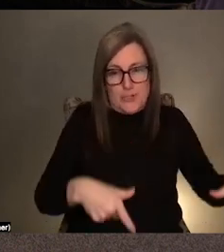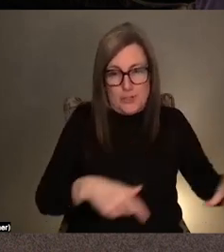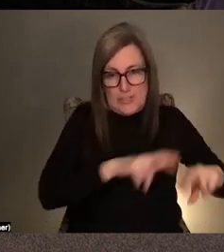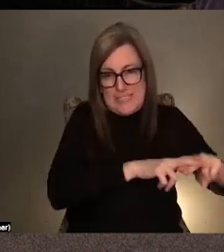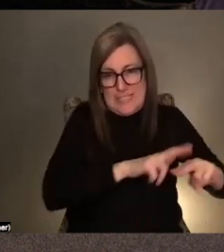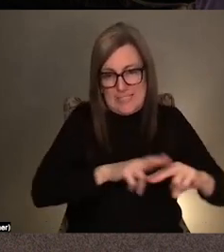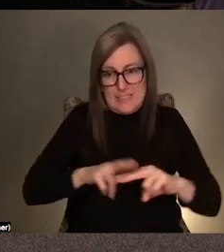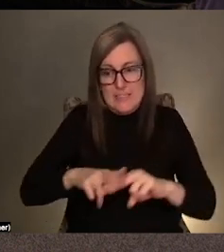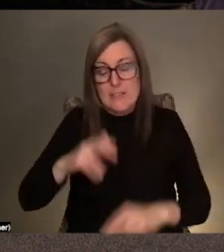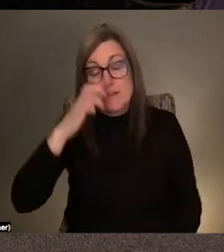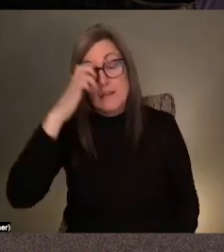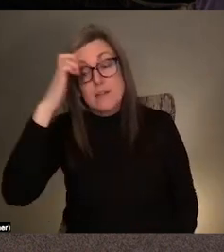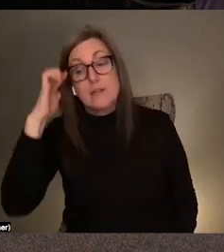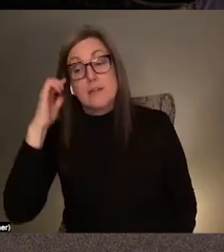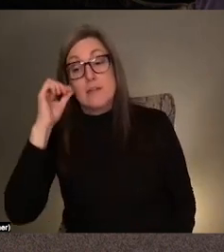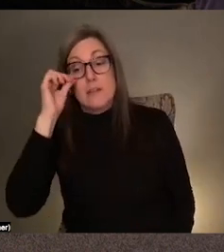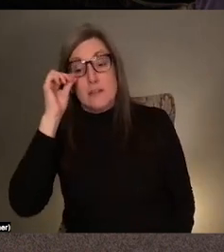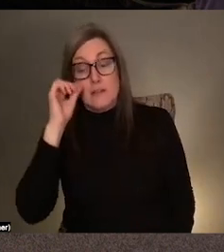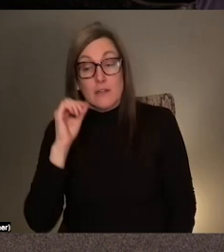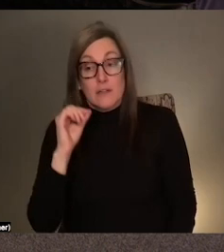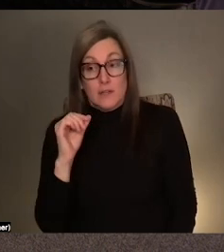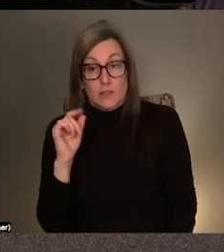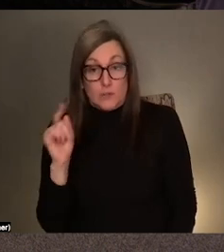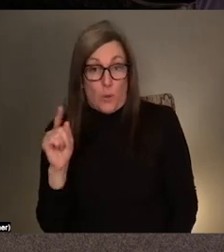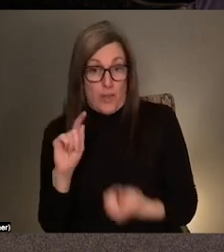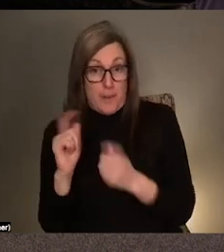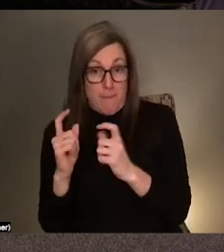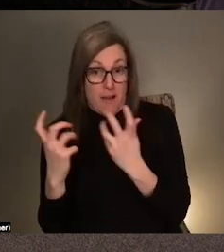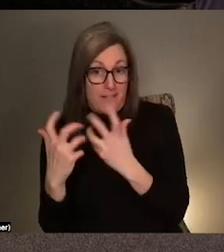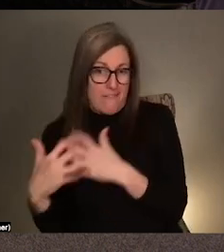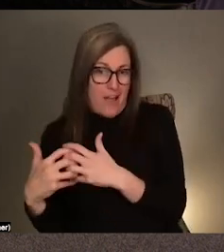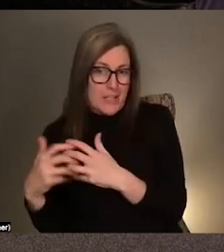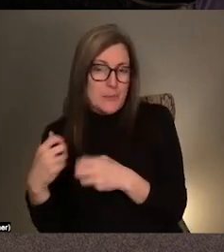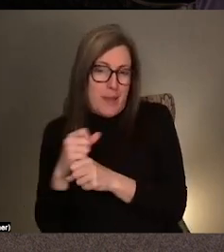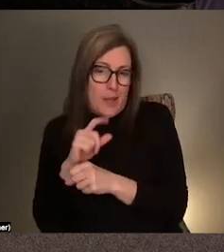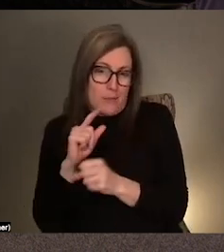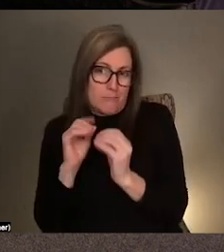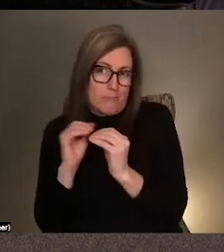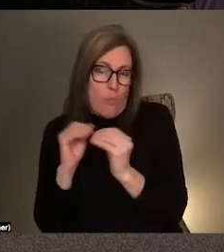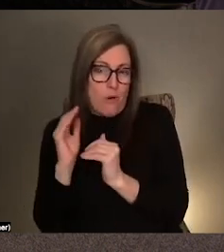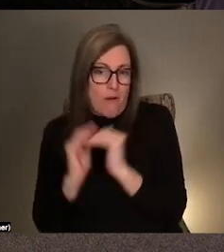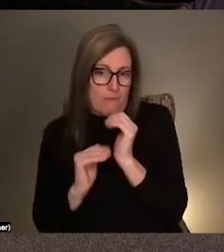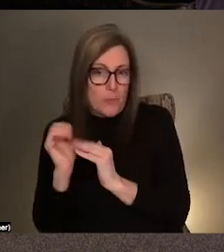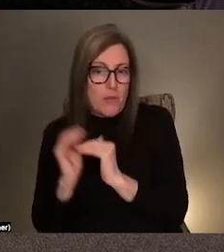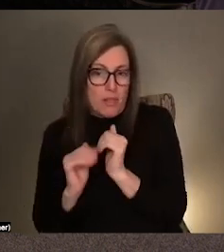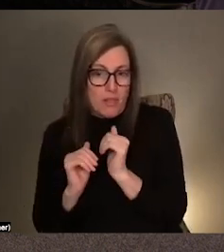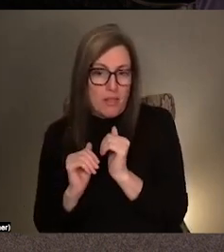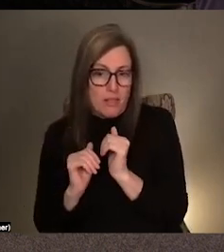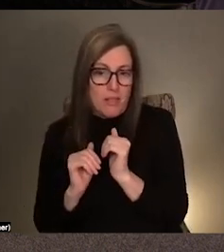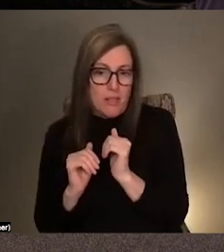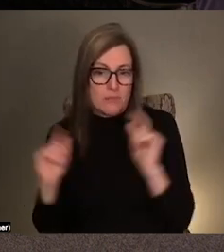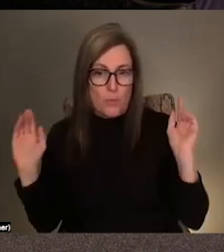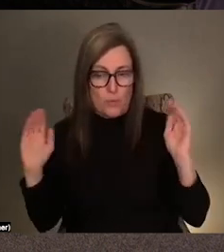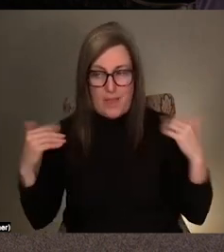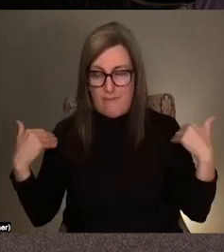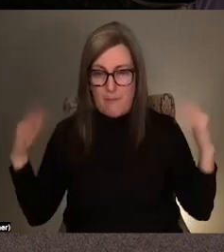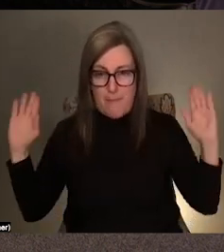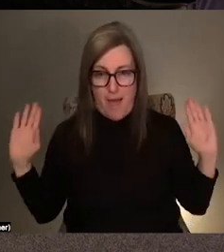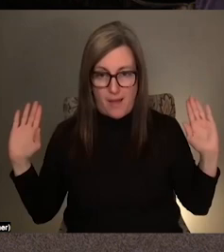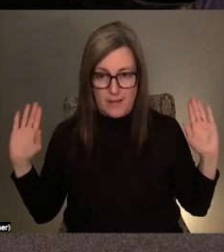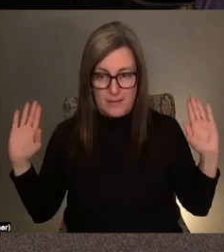and then I have them modified for comfort. So they have like plywood backs and